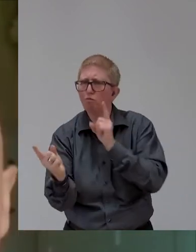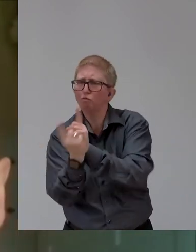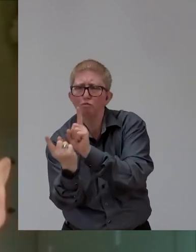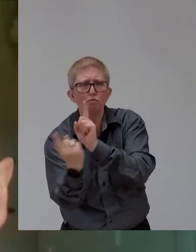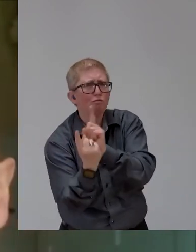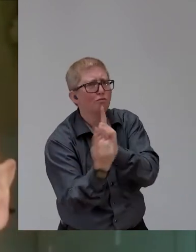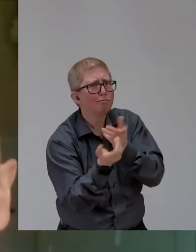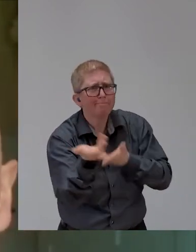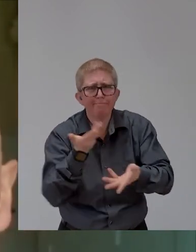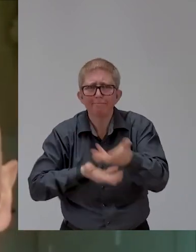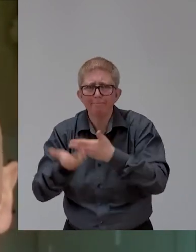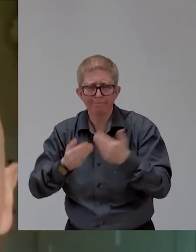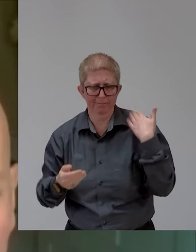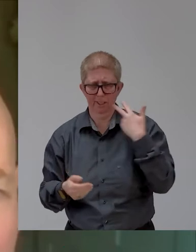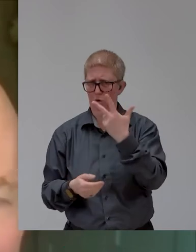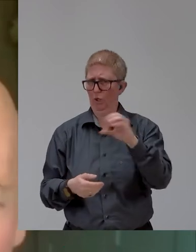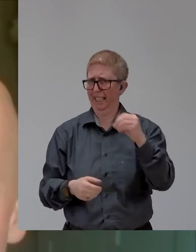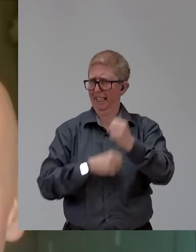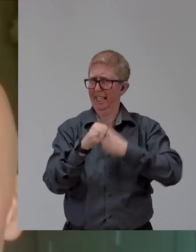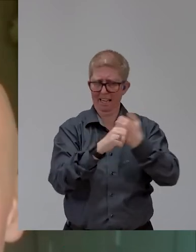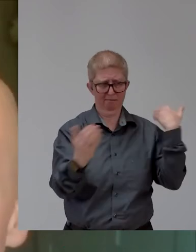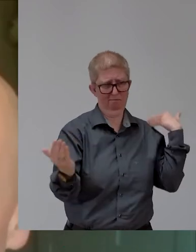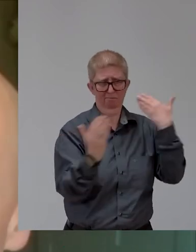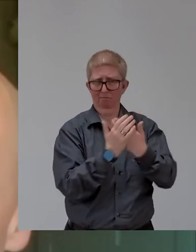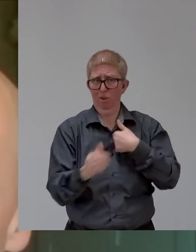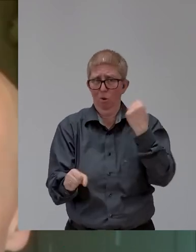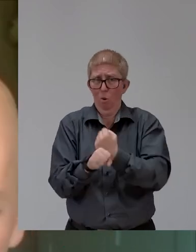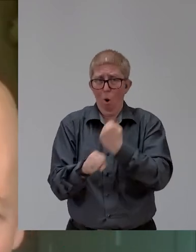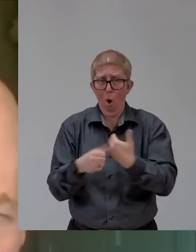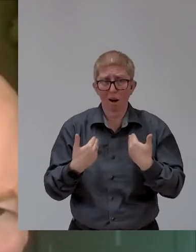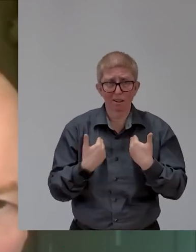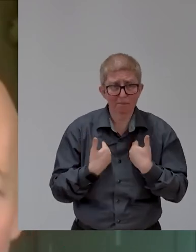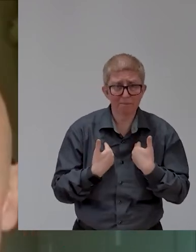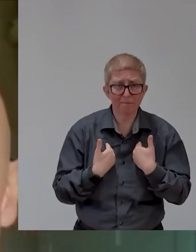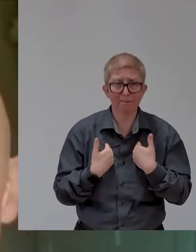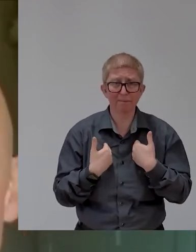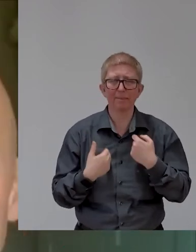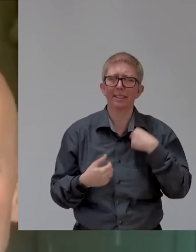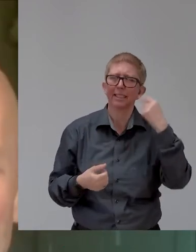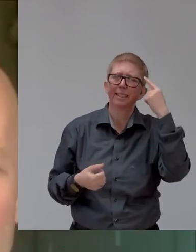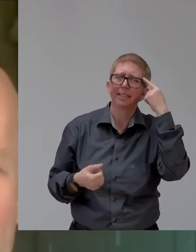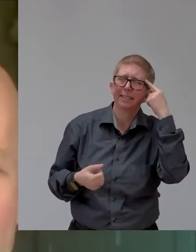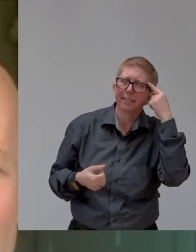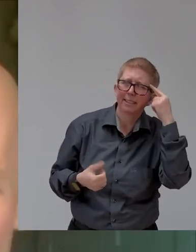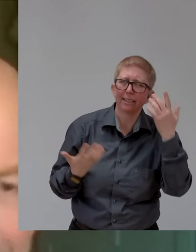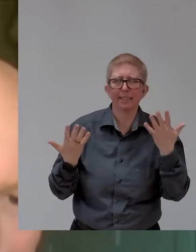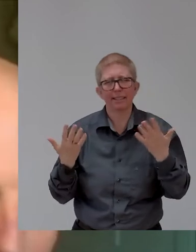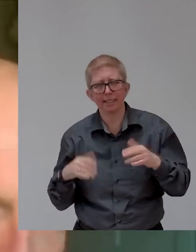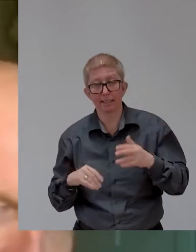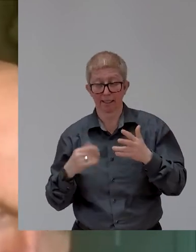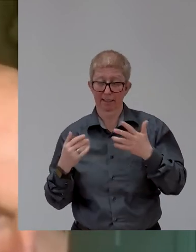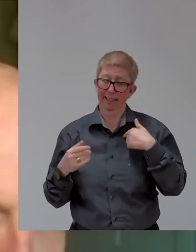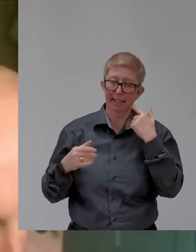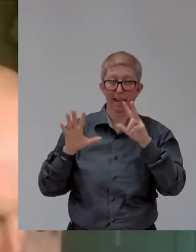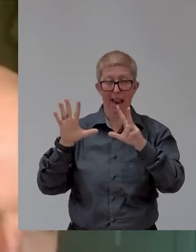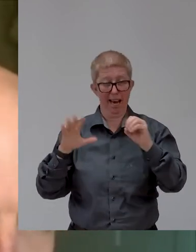And that is because some of the challenges, I think it's 80% of people who are disabled, they actually get their disability